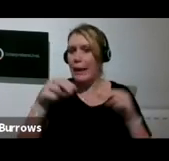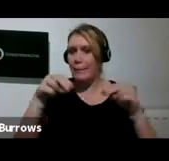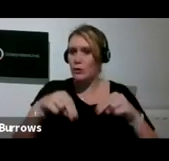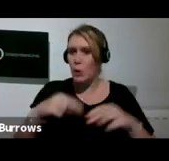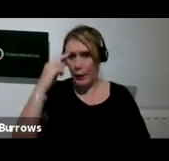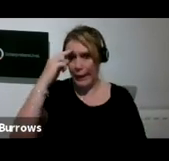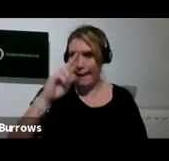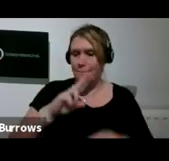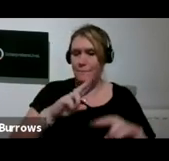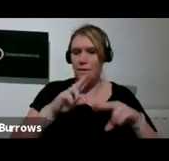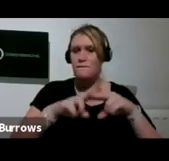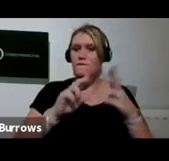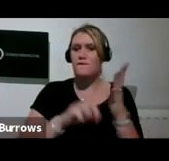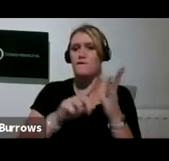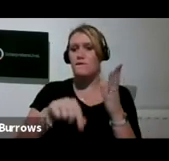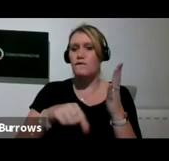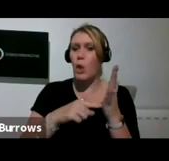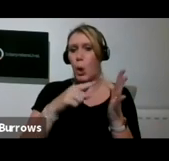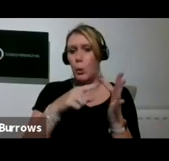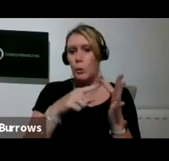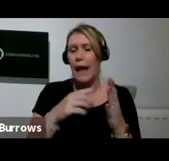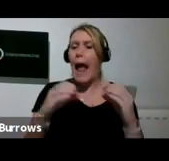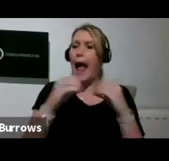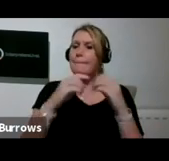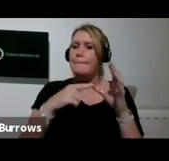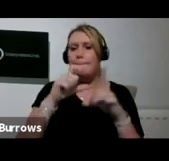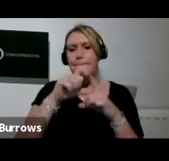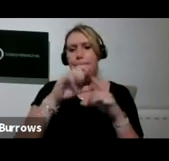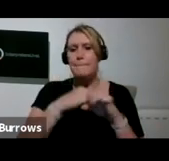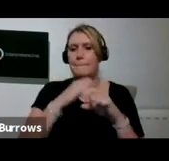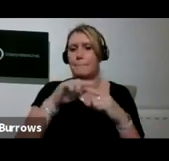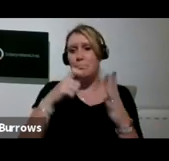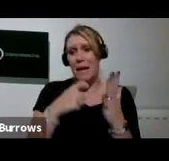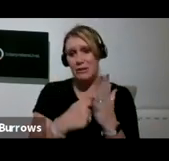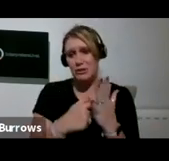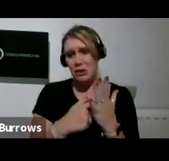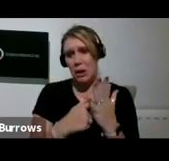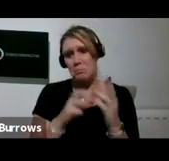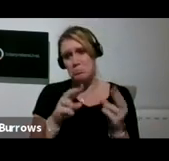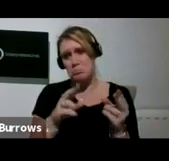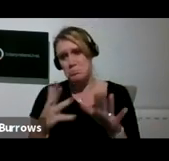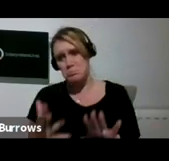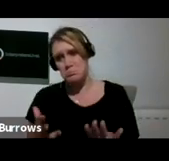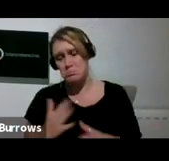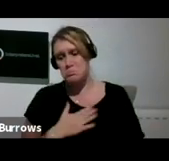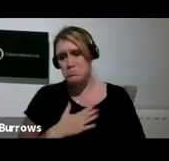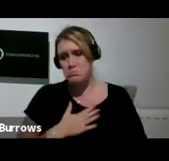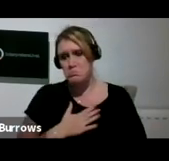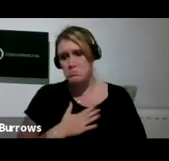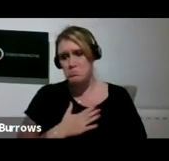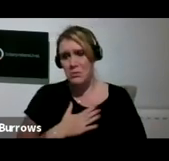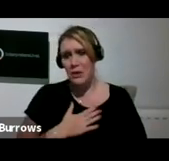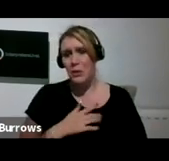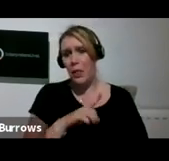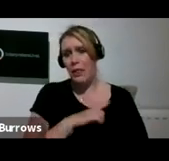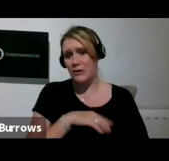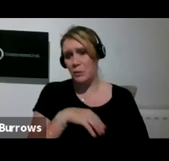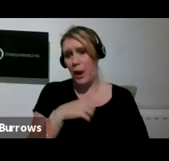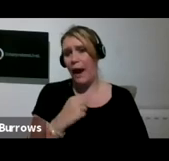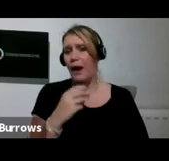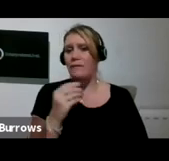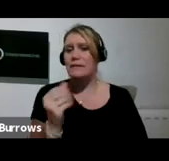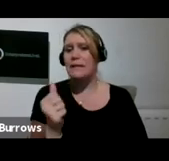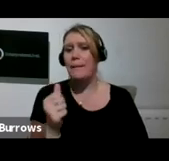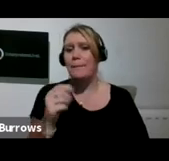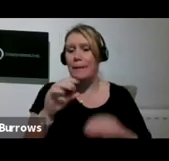And Badger, who's over the rainbow bridge, he's departed. So he's in a little bit of silver glitter over there on the side